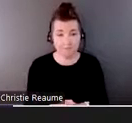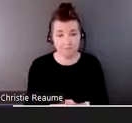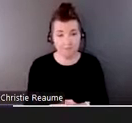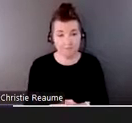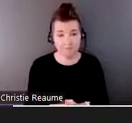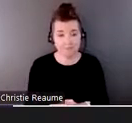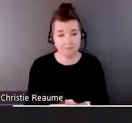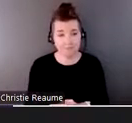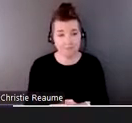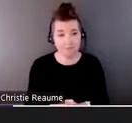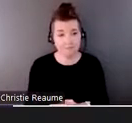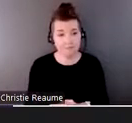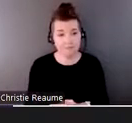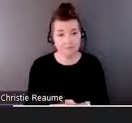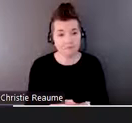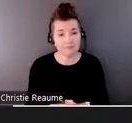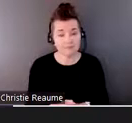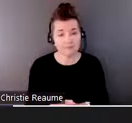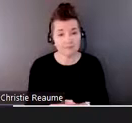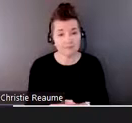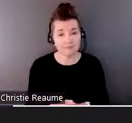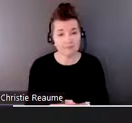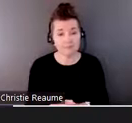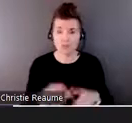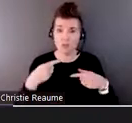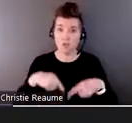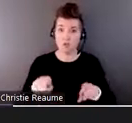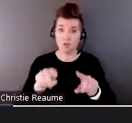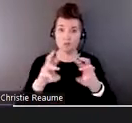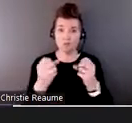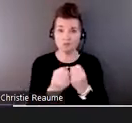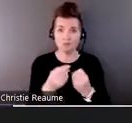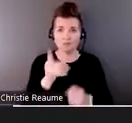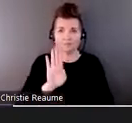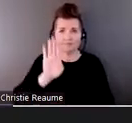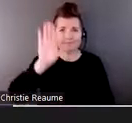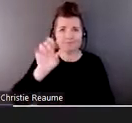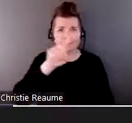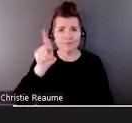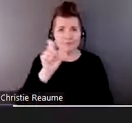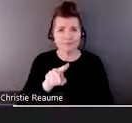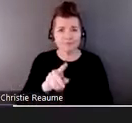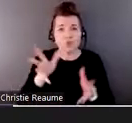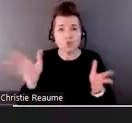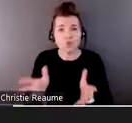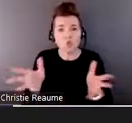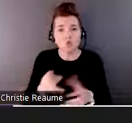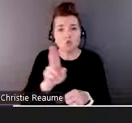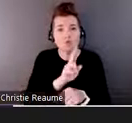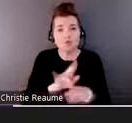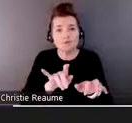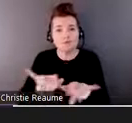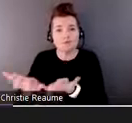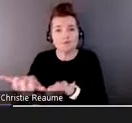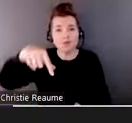If you have a question that you'd like to ask during the session, we'd encourage you to put that in the Q&A box. It makes it a little bit easier